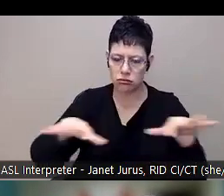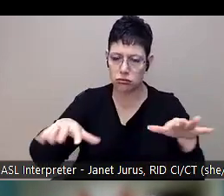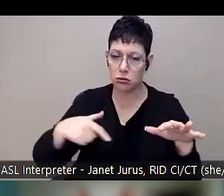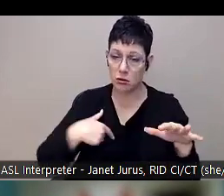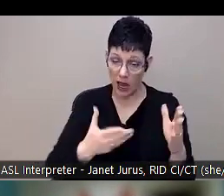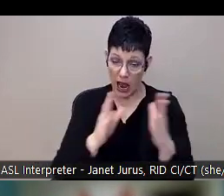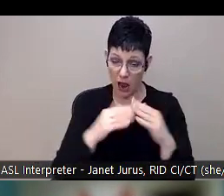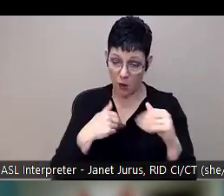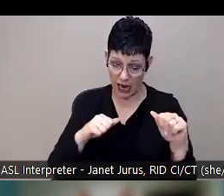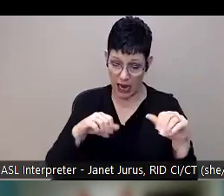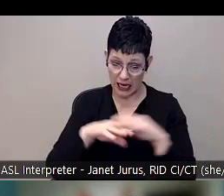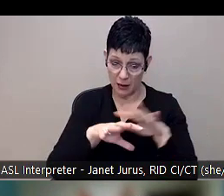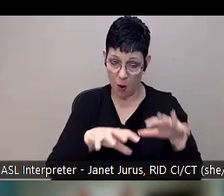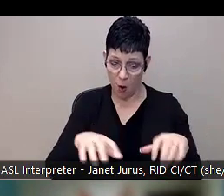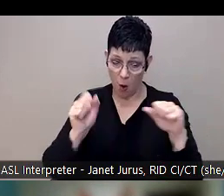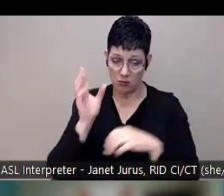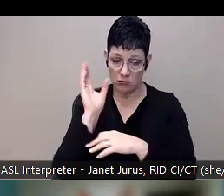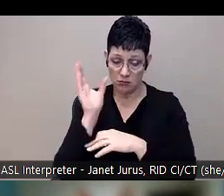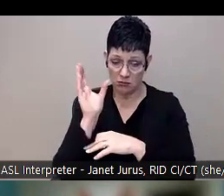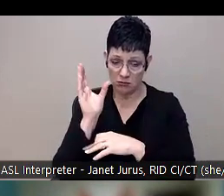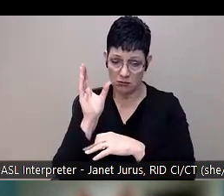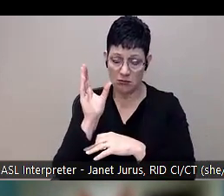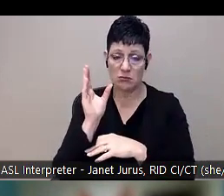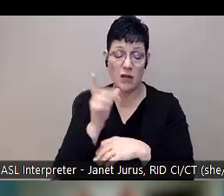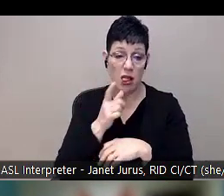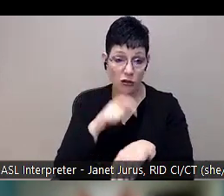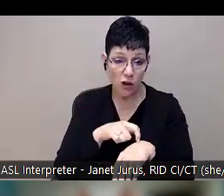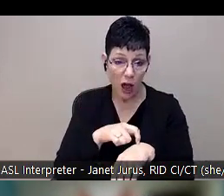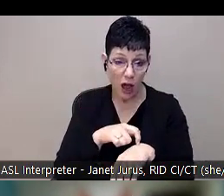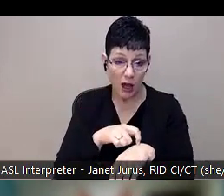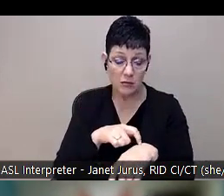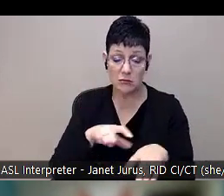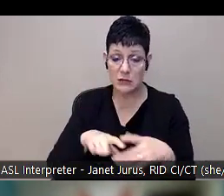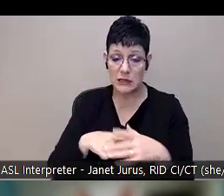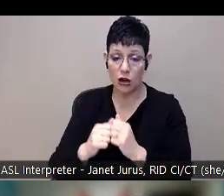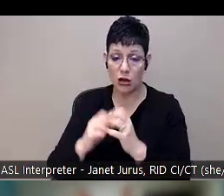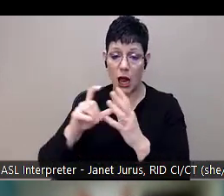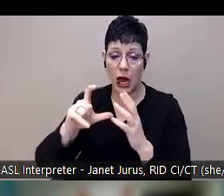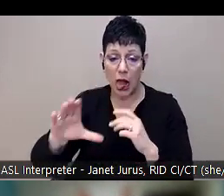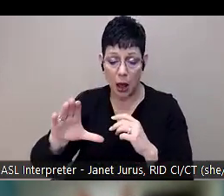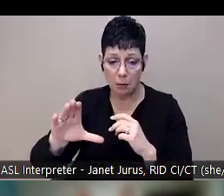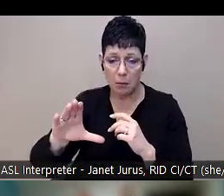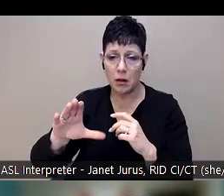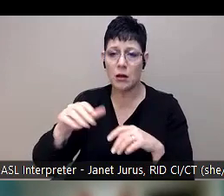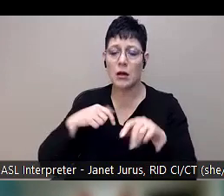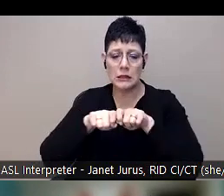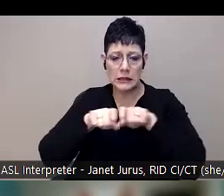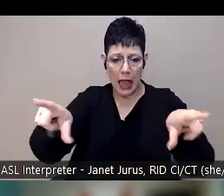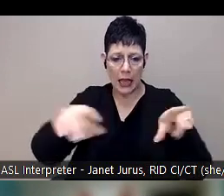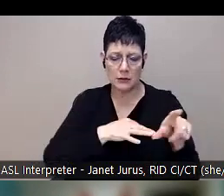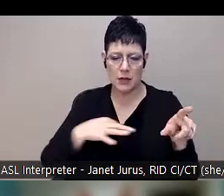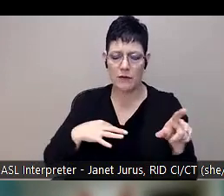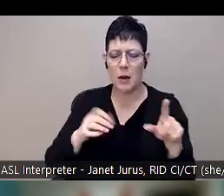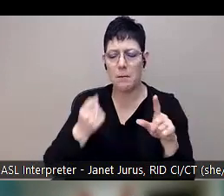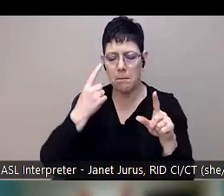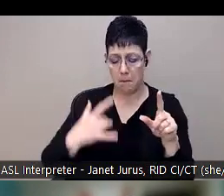groups in a classroom setting with some students at lunch? Can we start a club? And then we send our staff in to do that. The vast majority